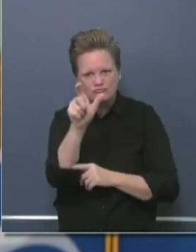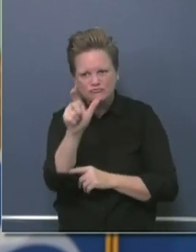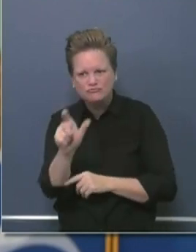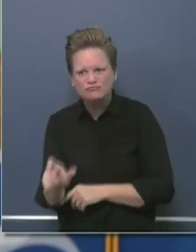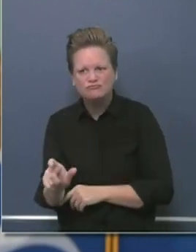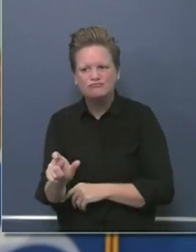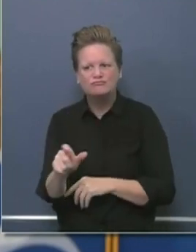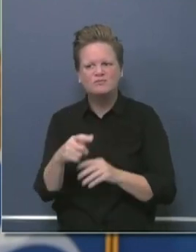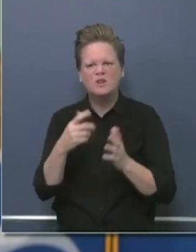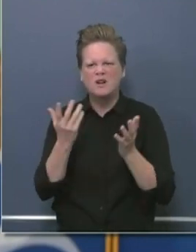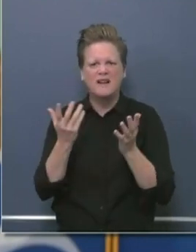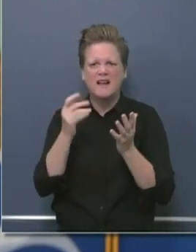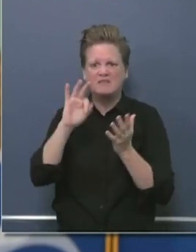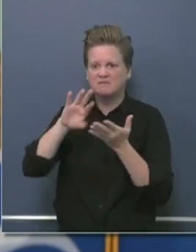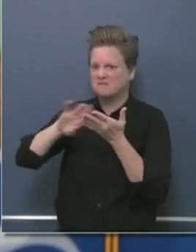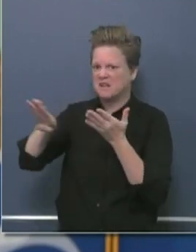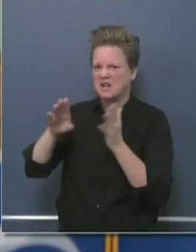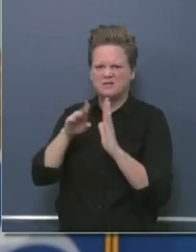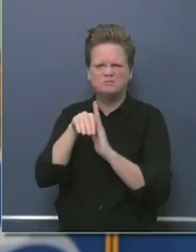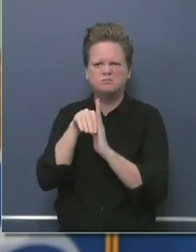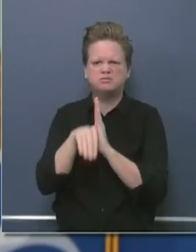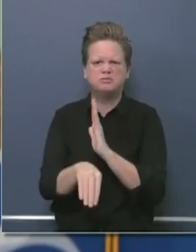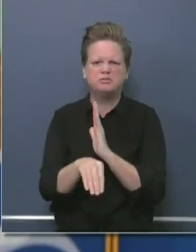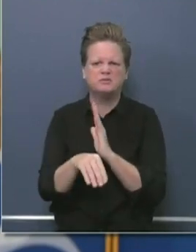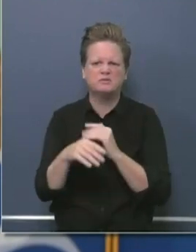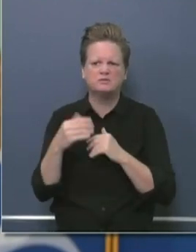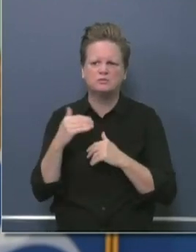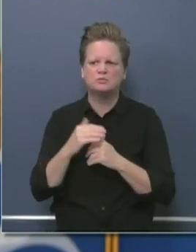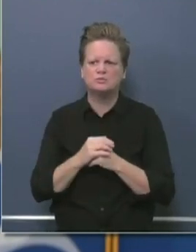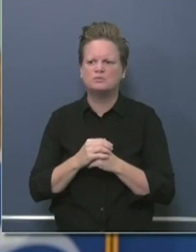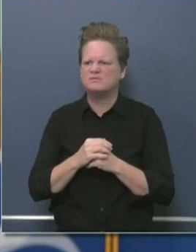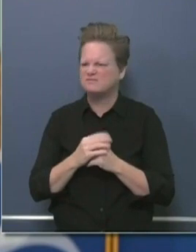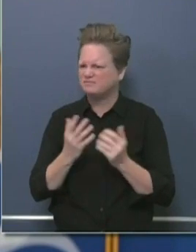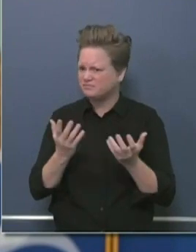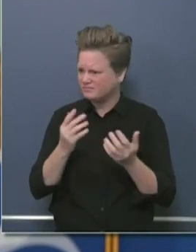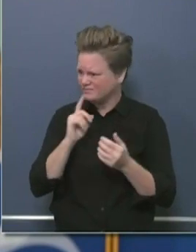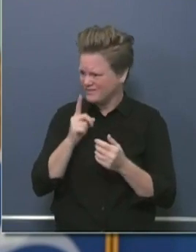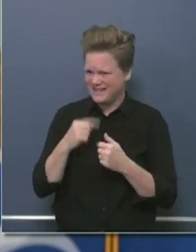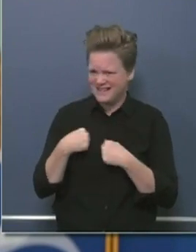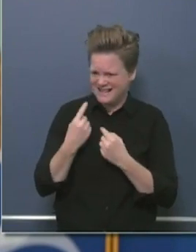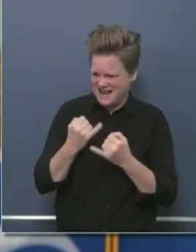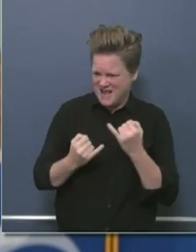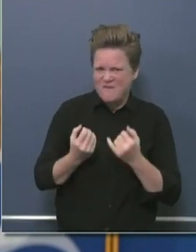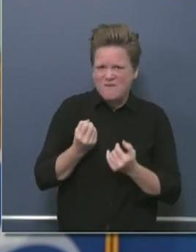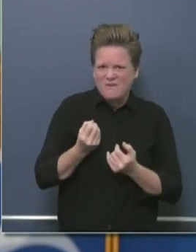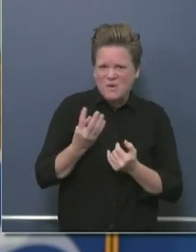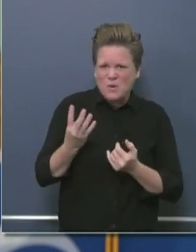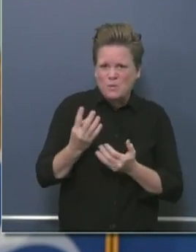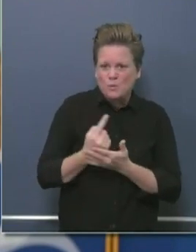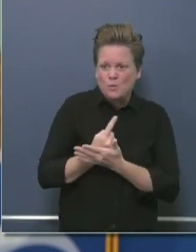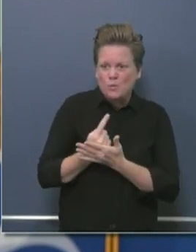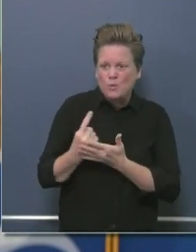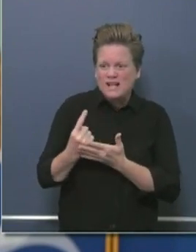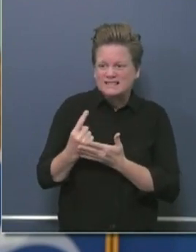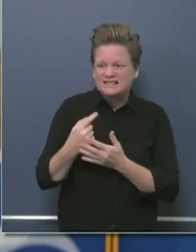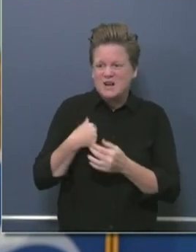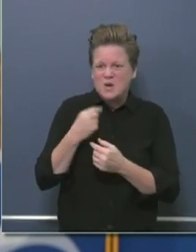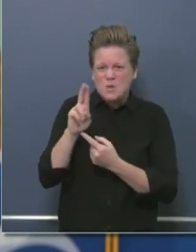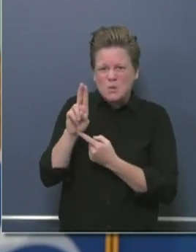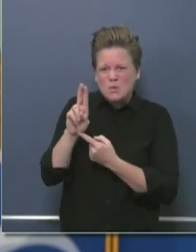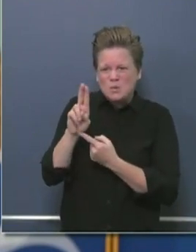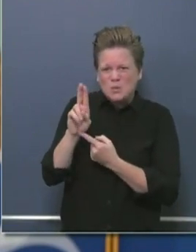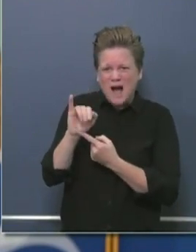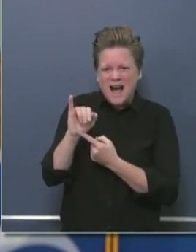in just weeks, not even months. And so, again, these unemployment numbers portend